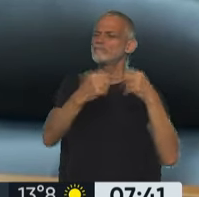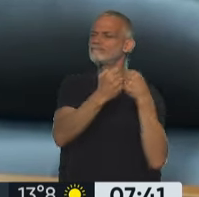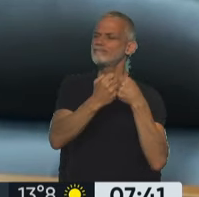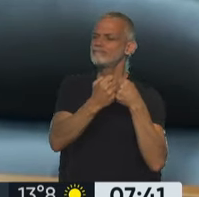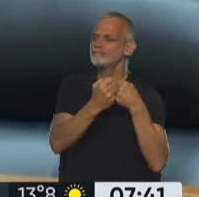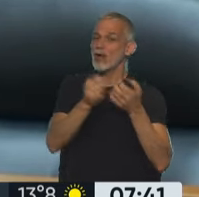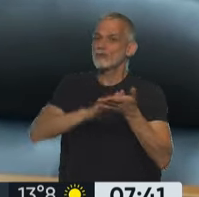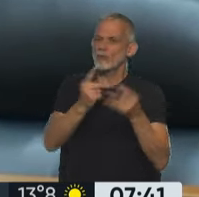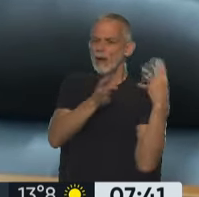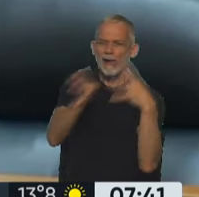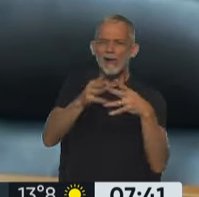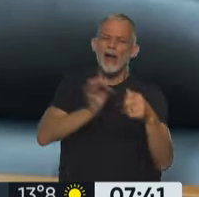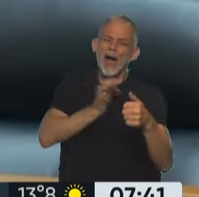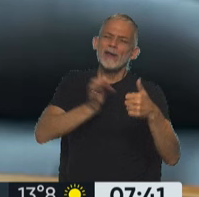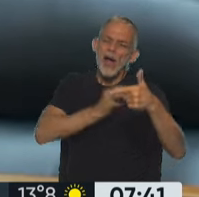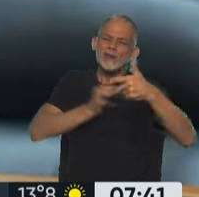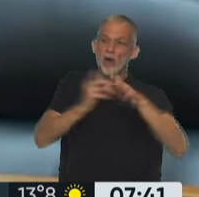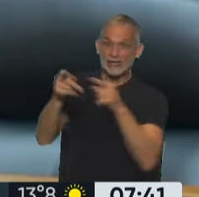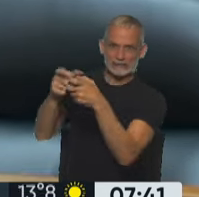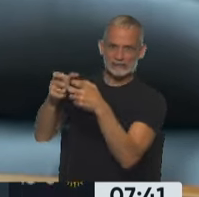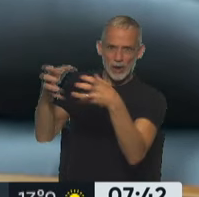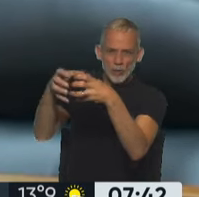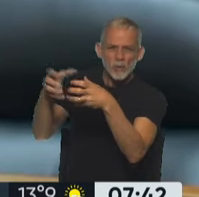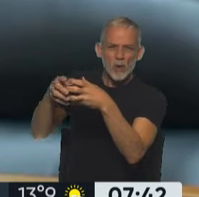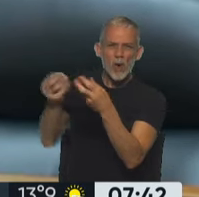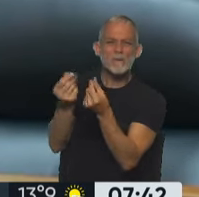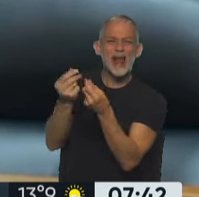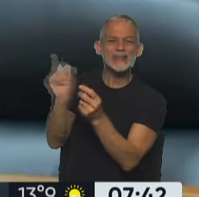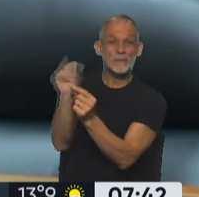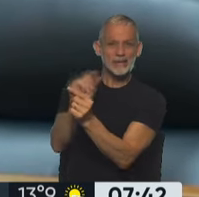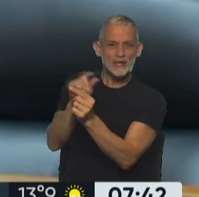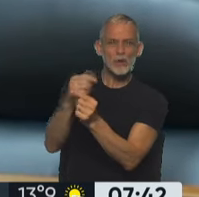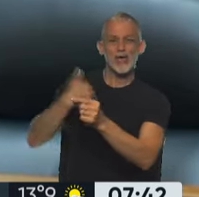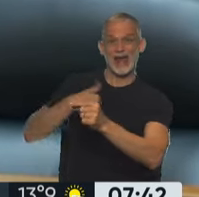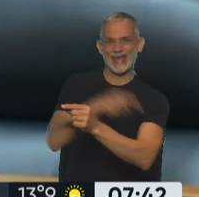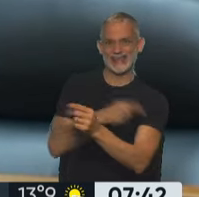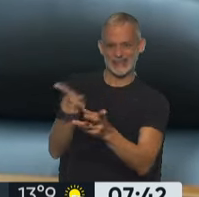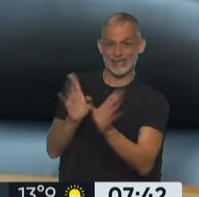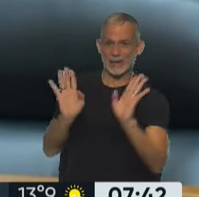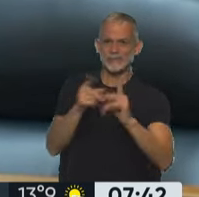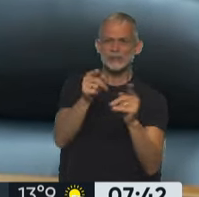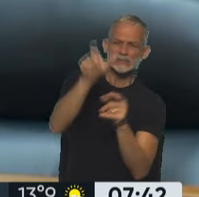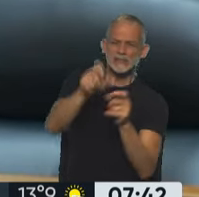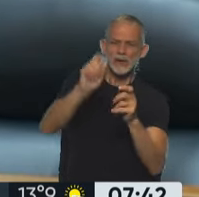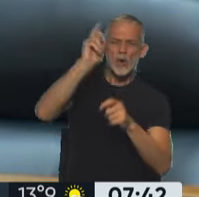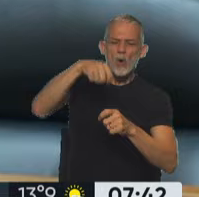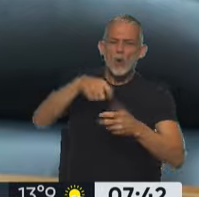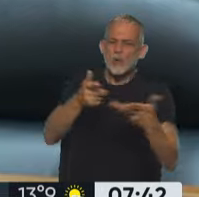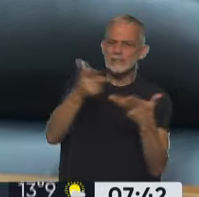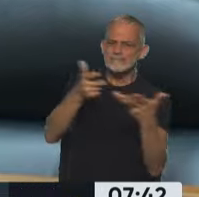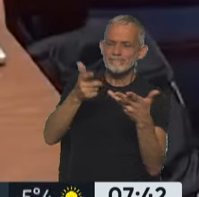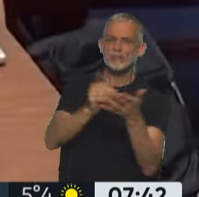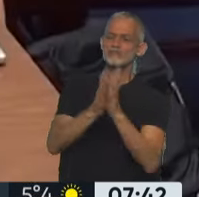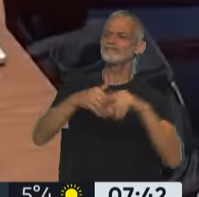decades-long battle between Singer's hedge fund and the nation of Argentina. And do you know if Alito recused himself from this